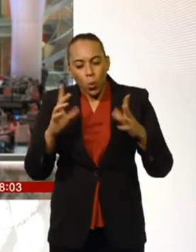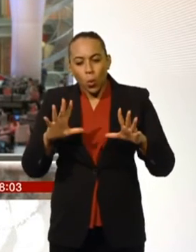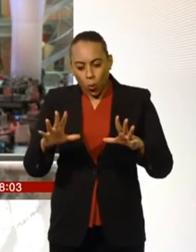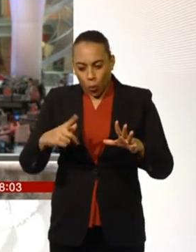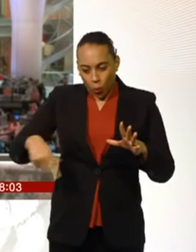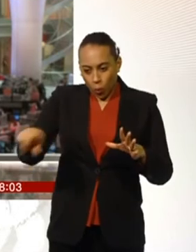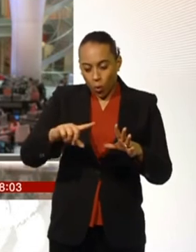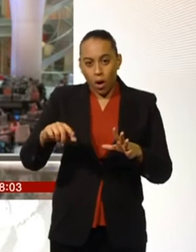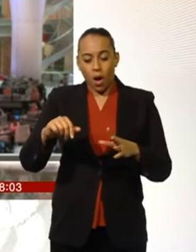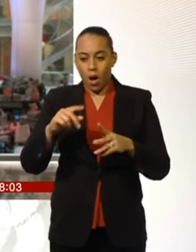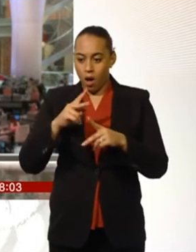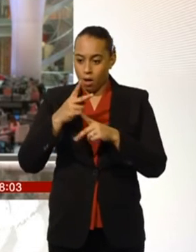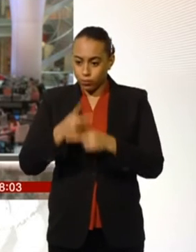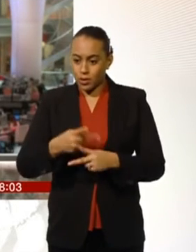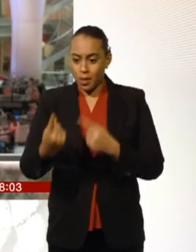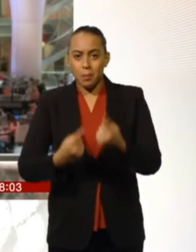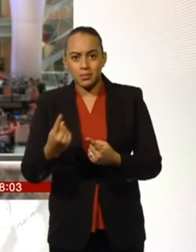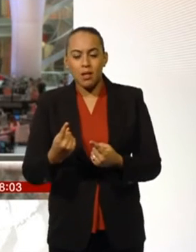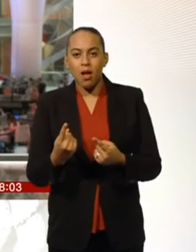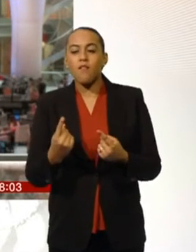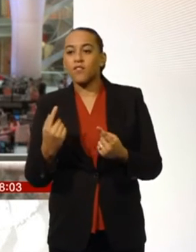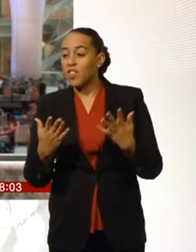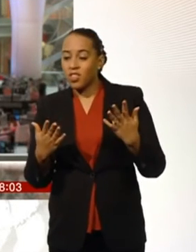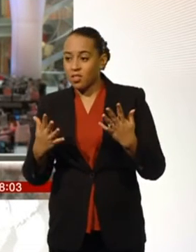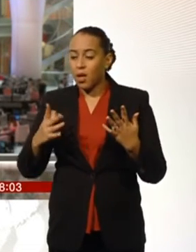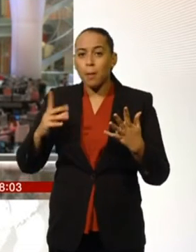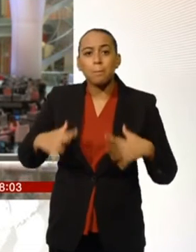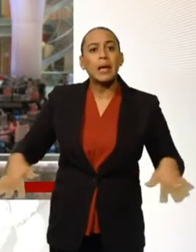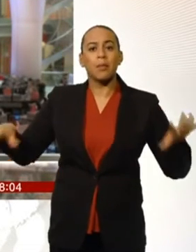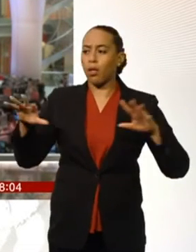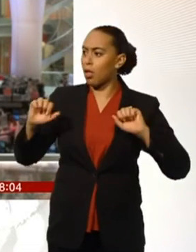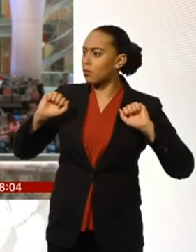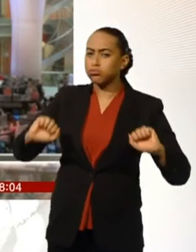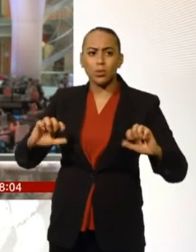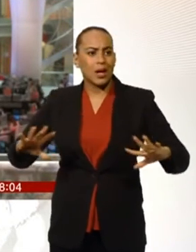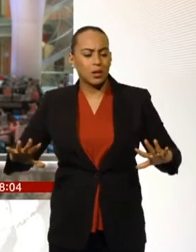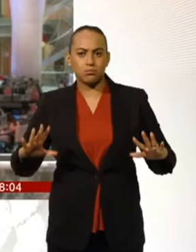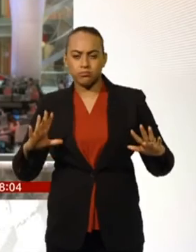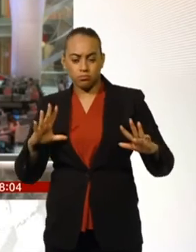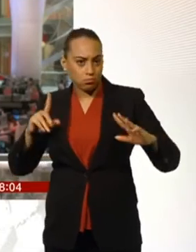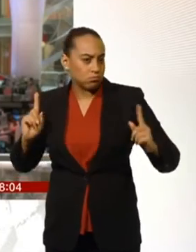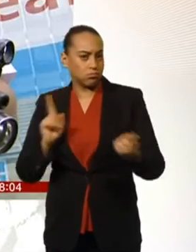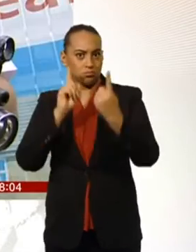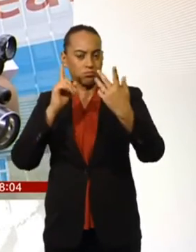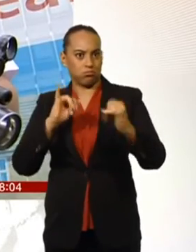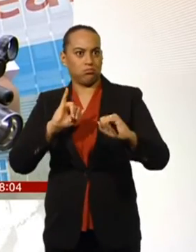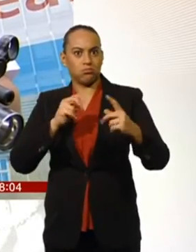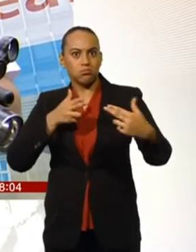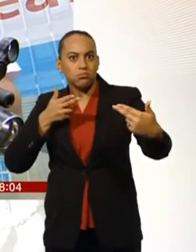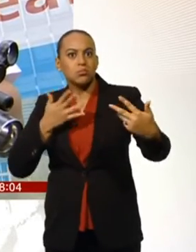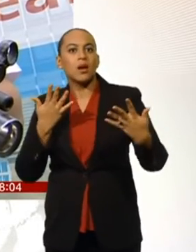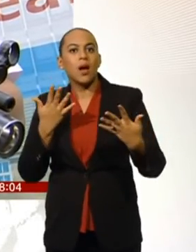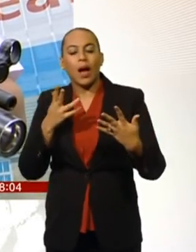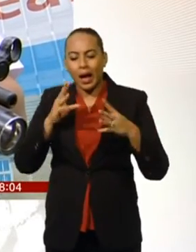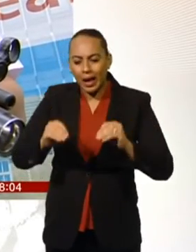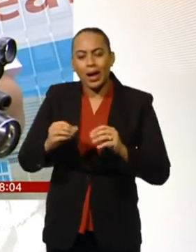in terms of their protection when they go out and put themselves in front of everyone else to protect the public of London. The Home Office